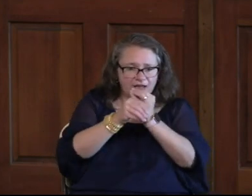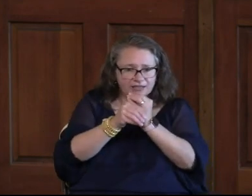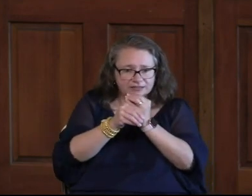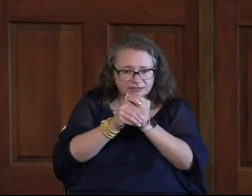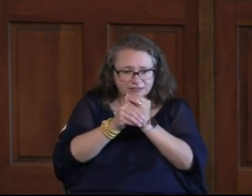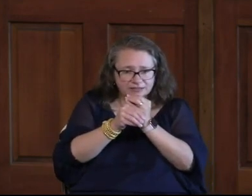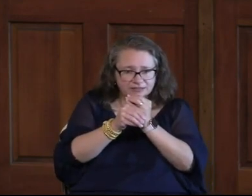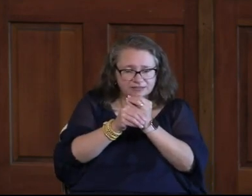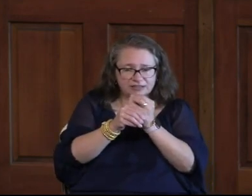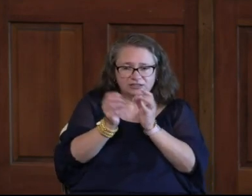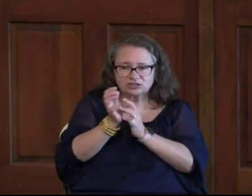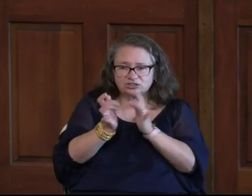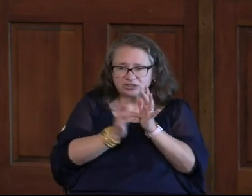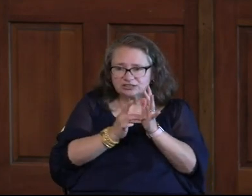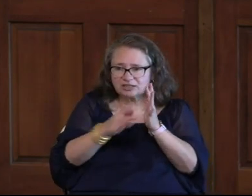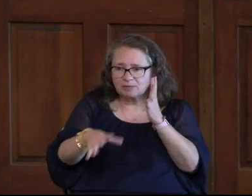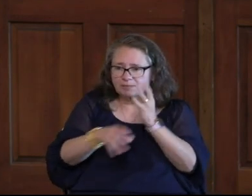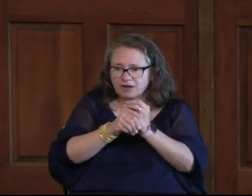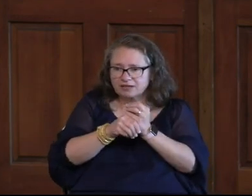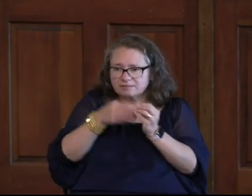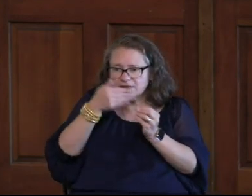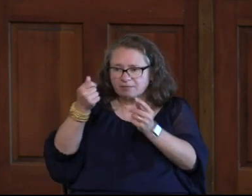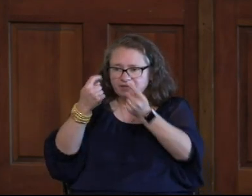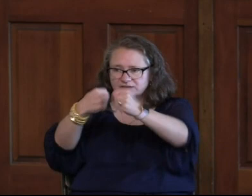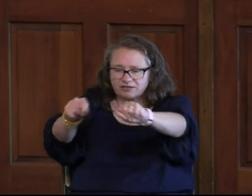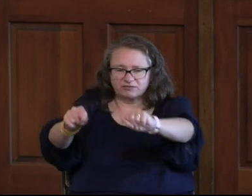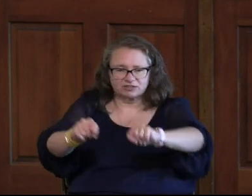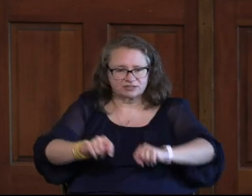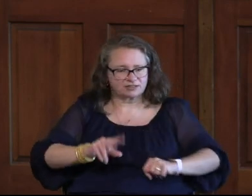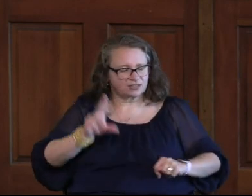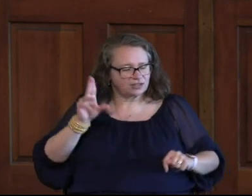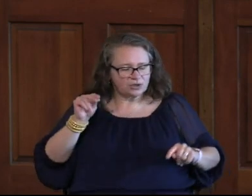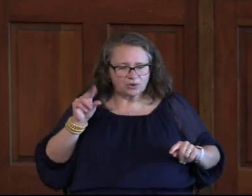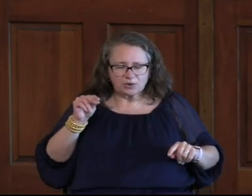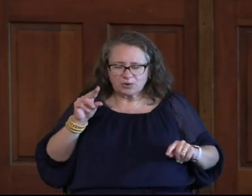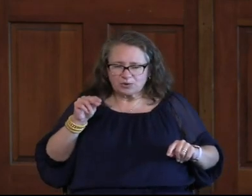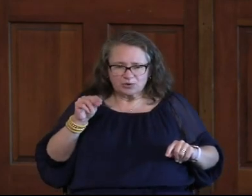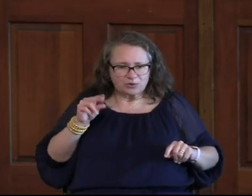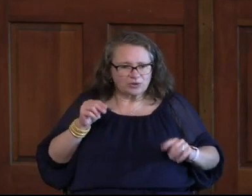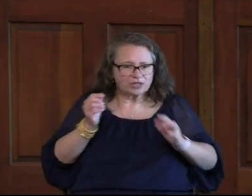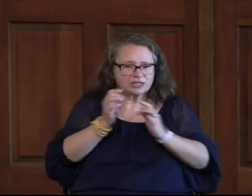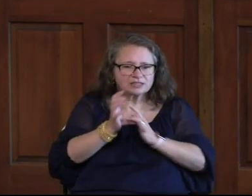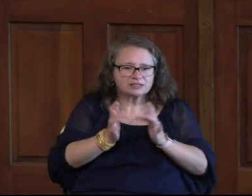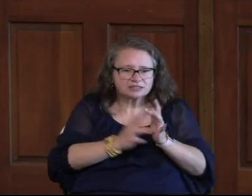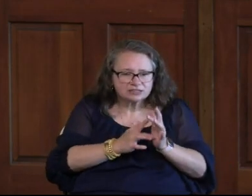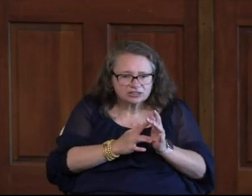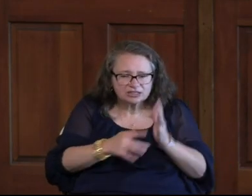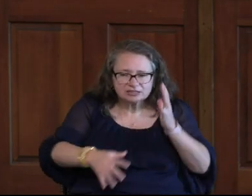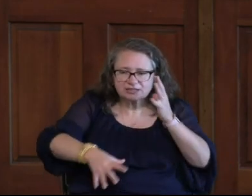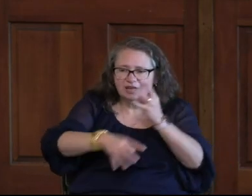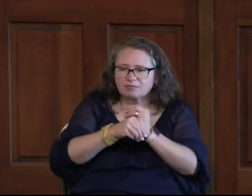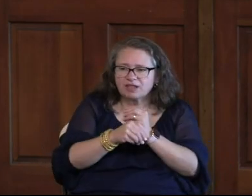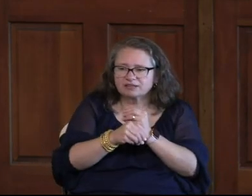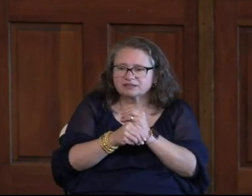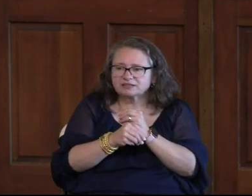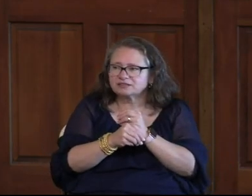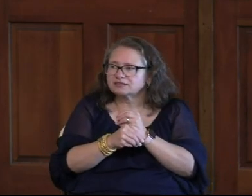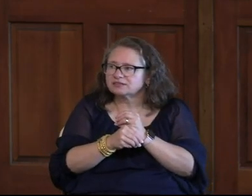Jesus Plus My Best Efforts No No It's Not That Jesus Plus